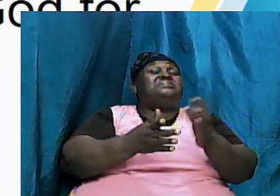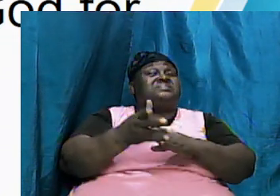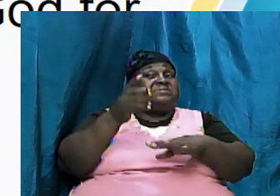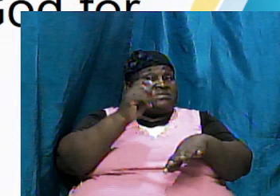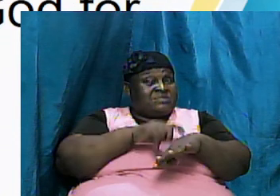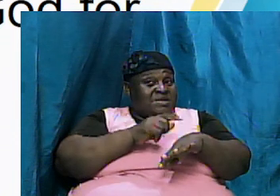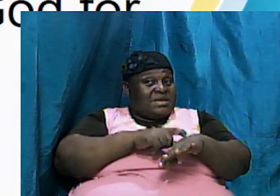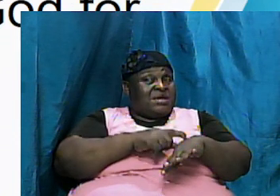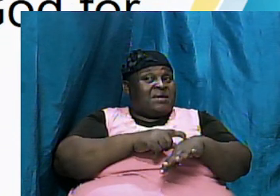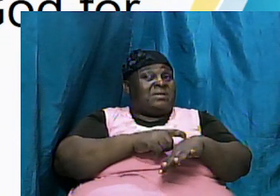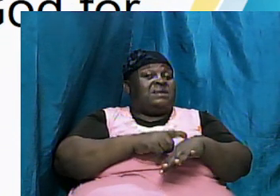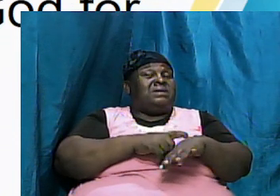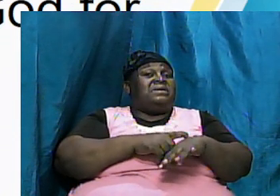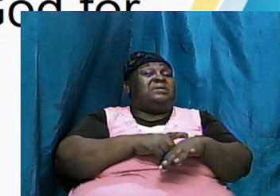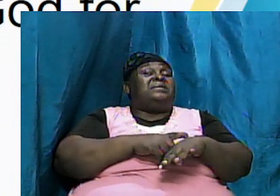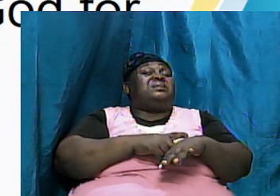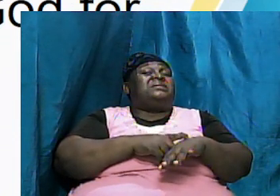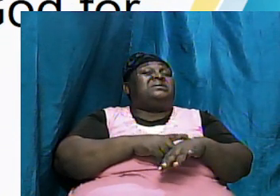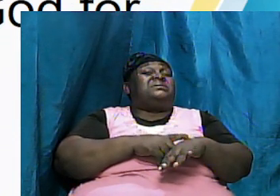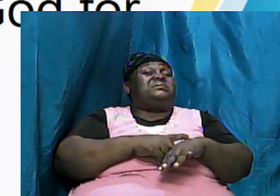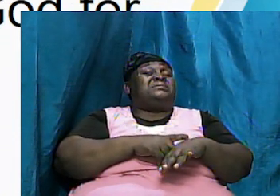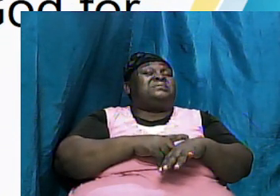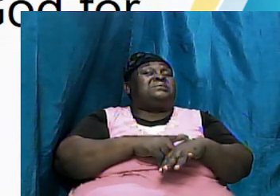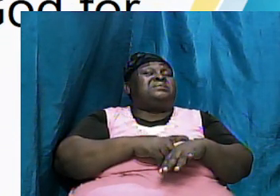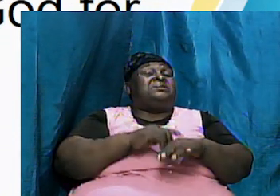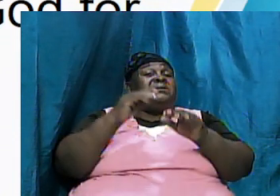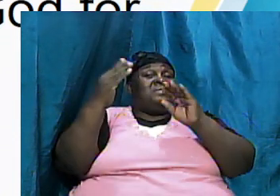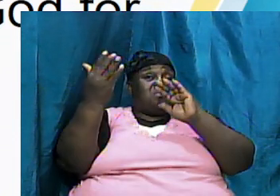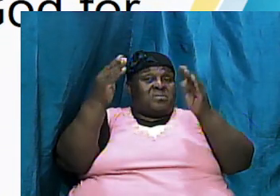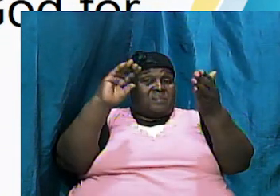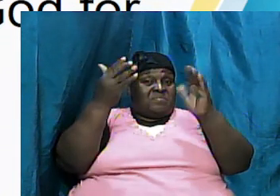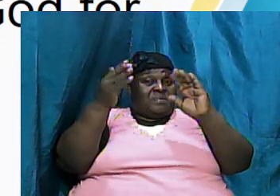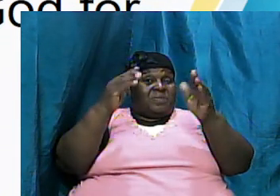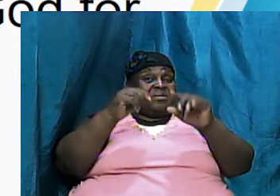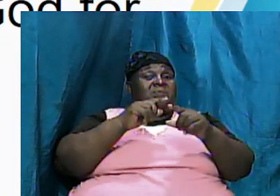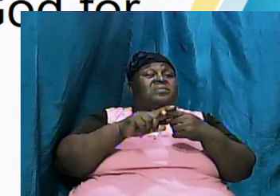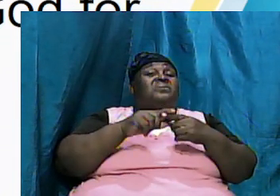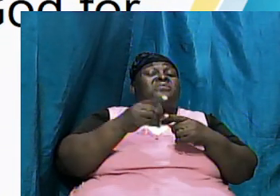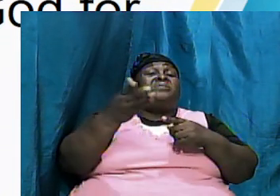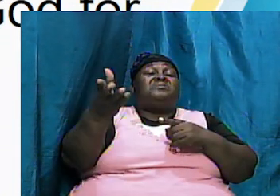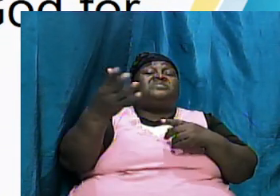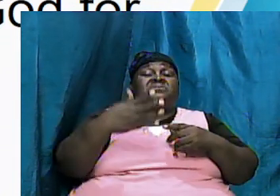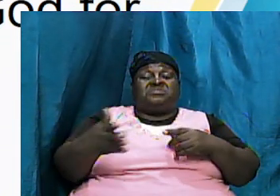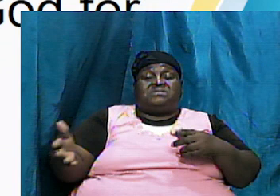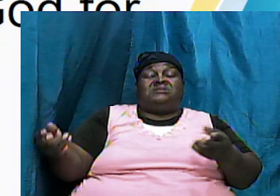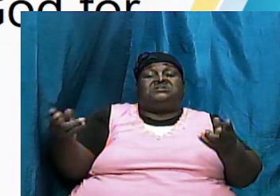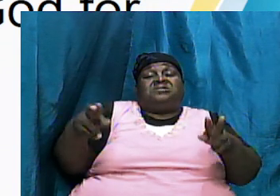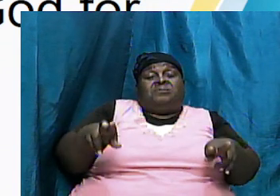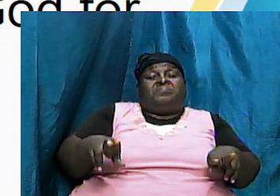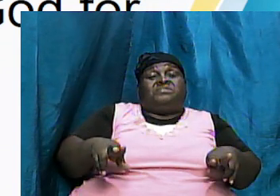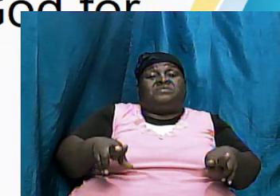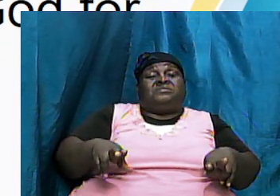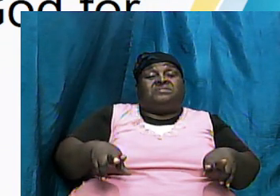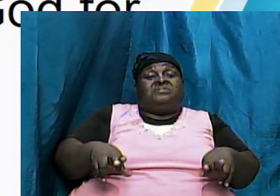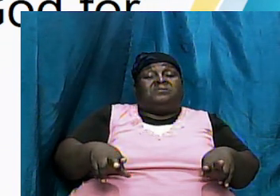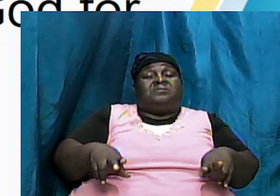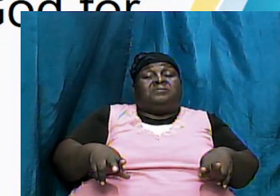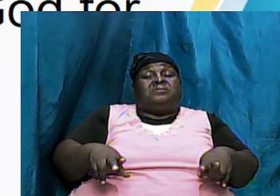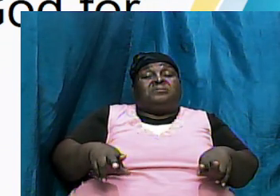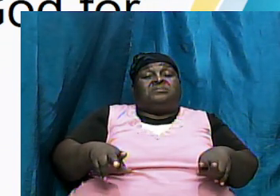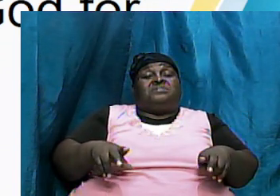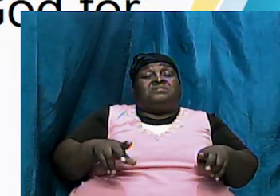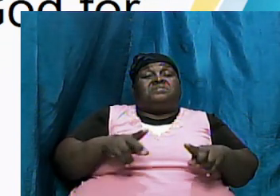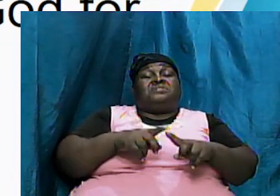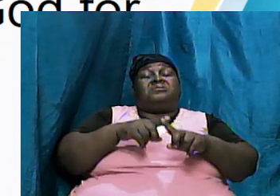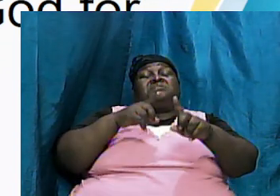so is the timeline now compared to when those things happen a far distance of